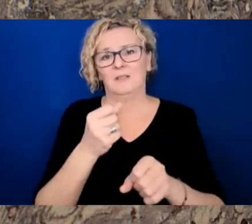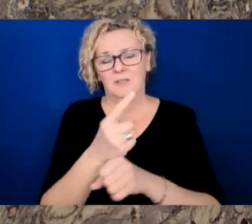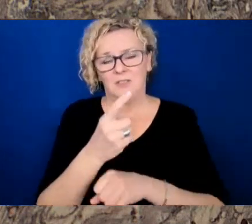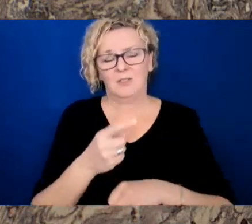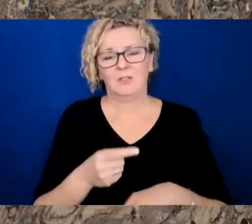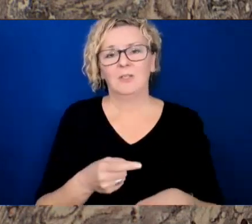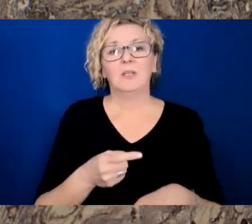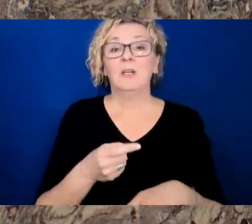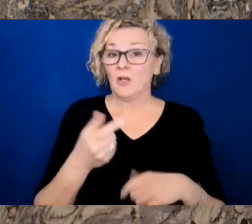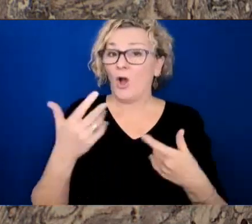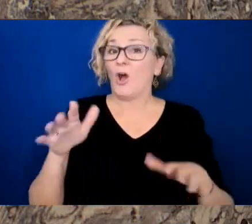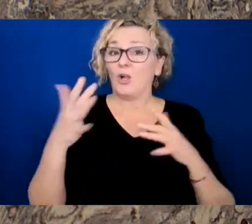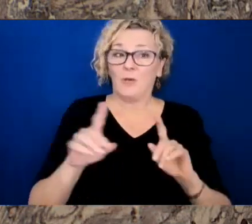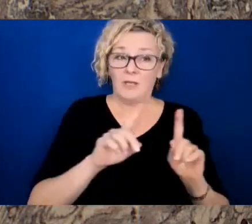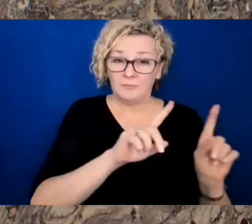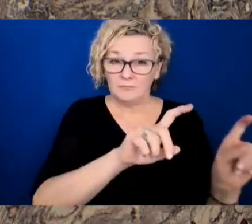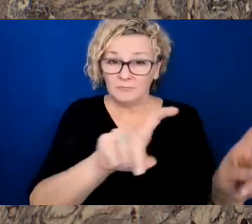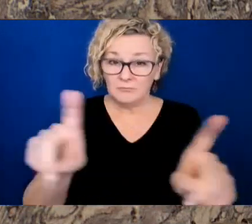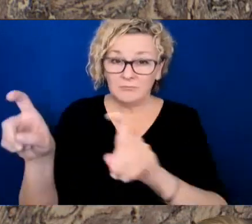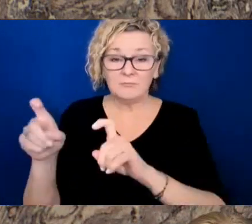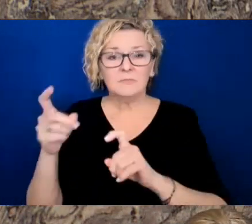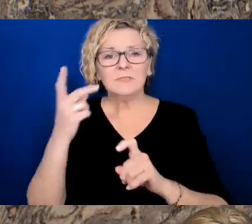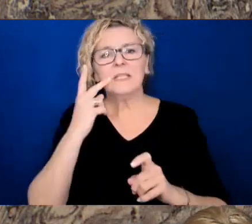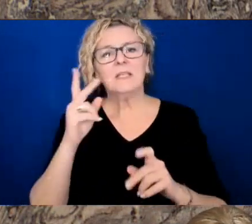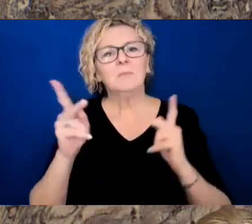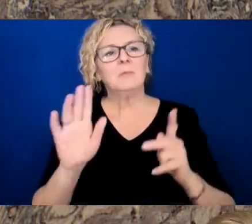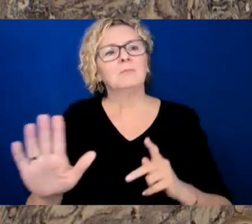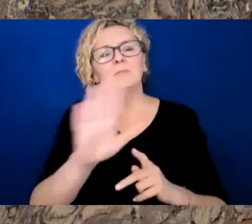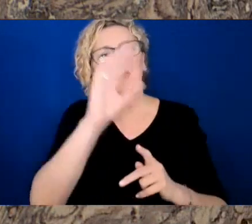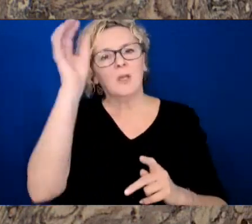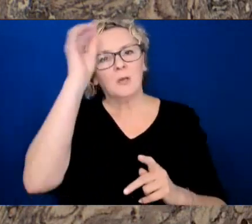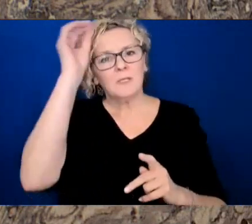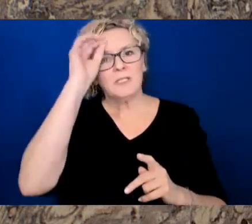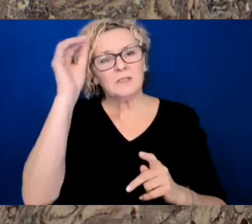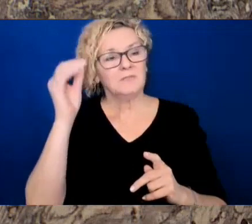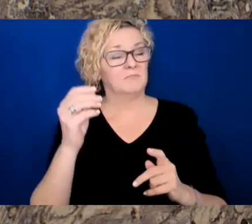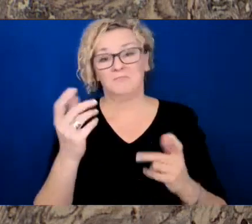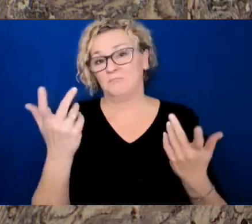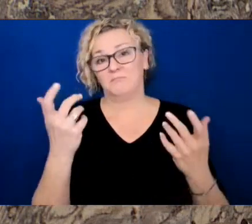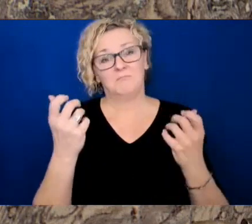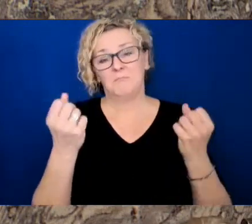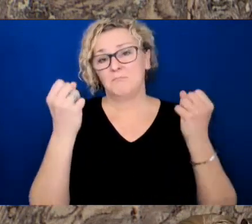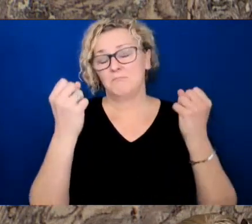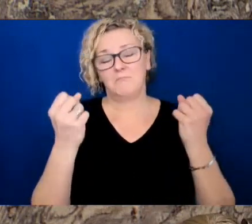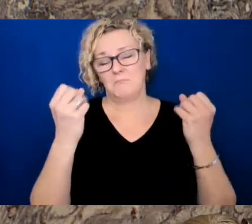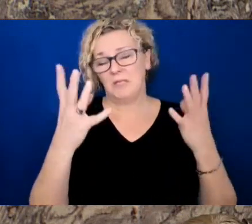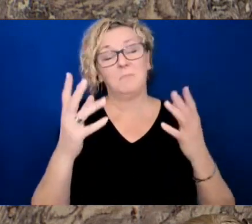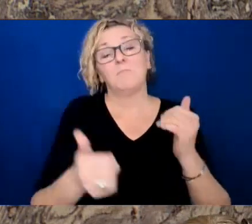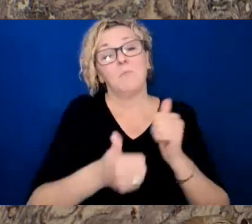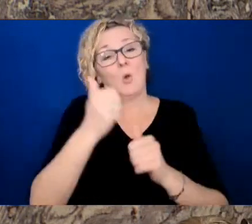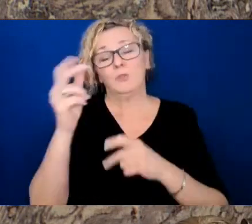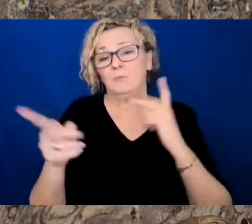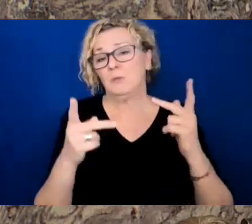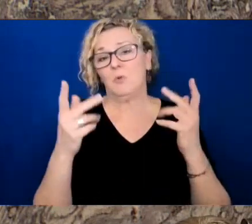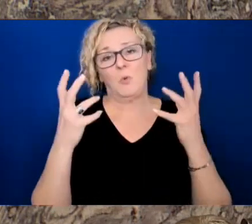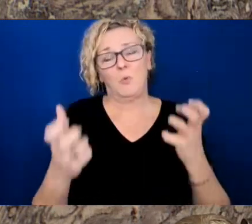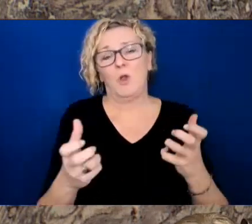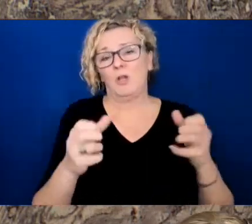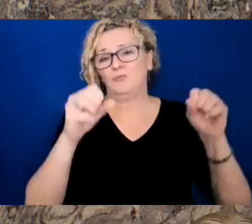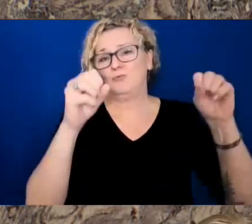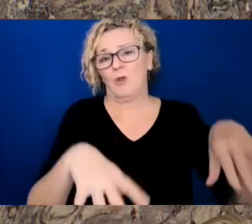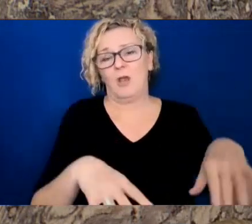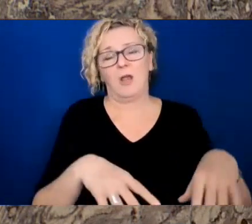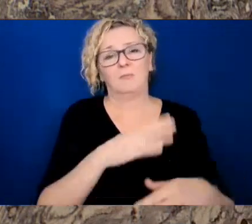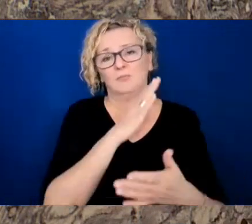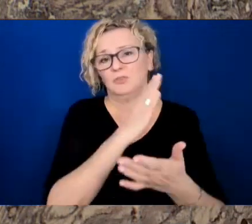and the people's will was clear. Yet here we are, still caught in a cycle of predictable as a